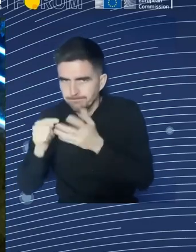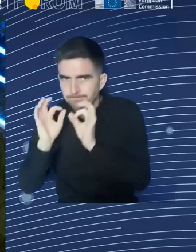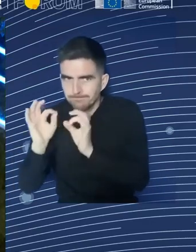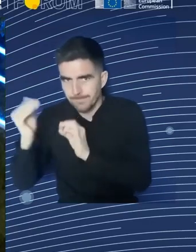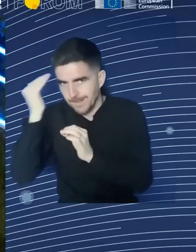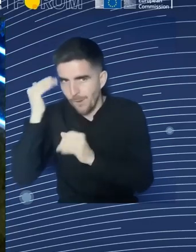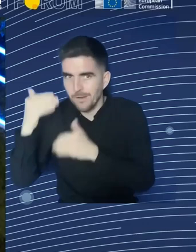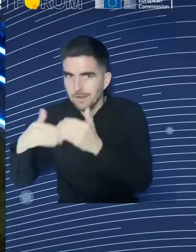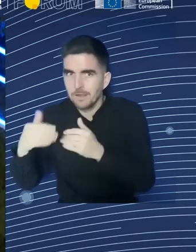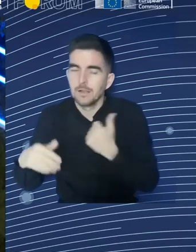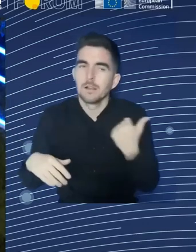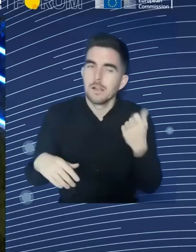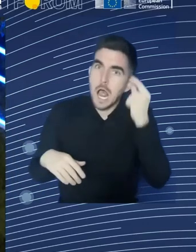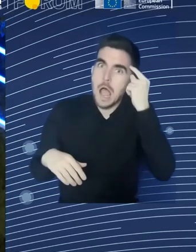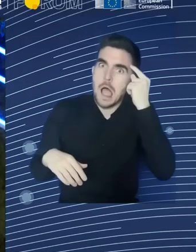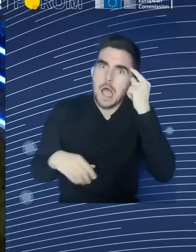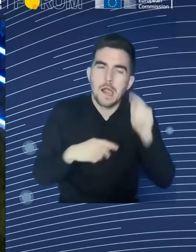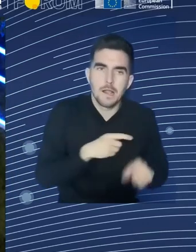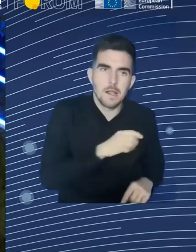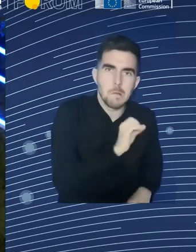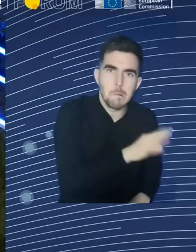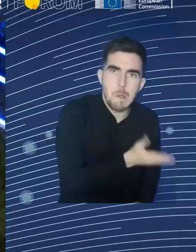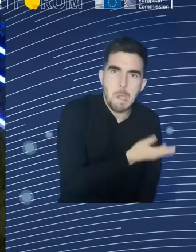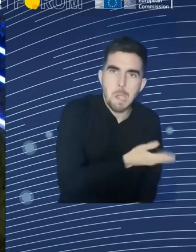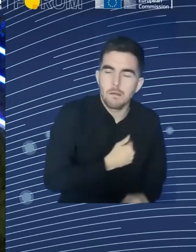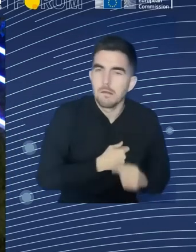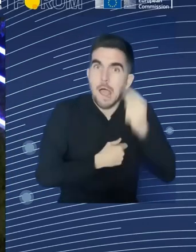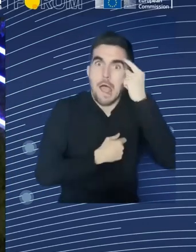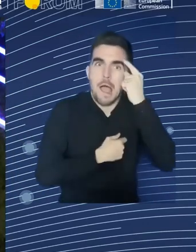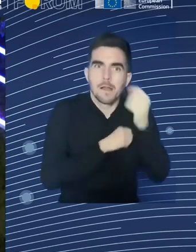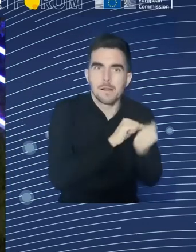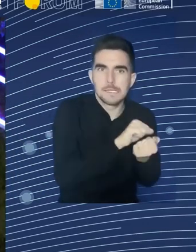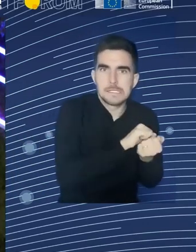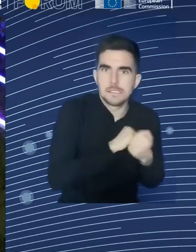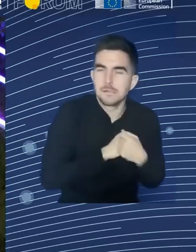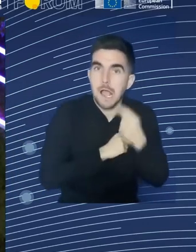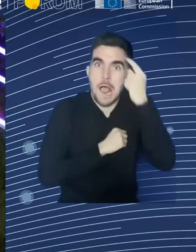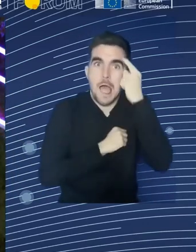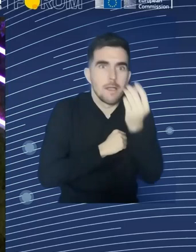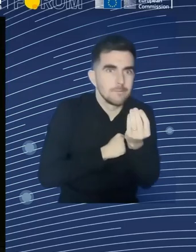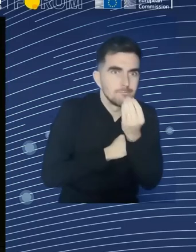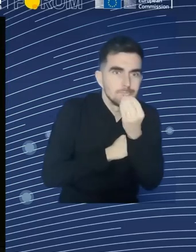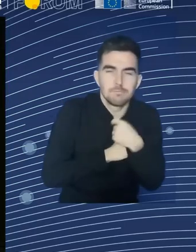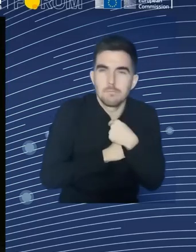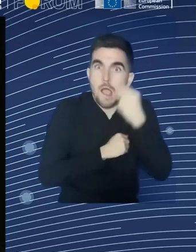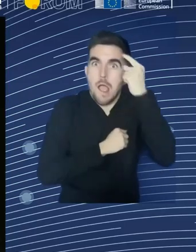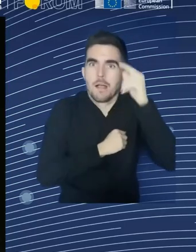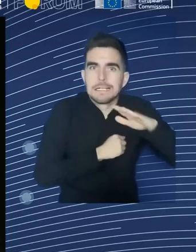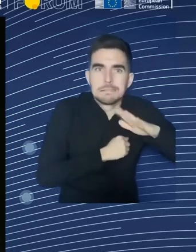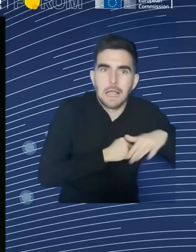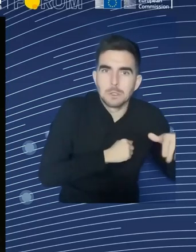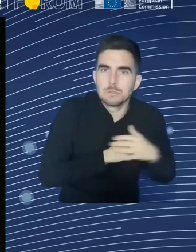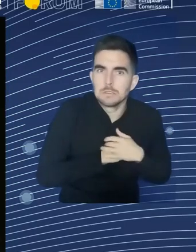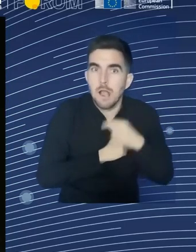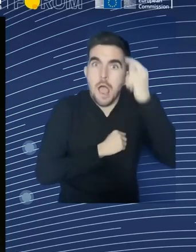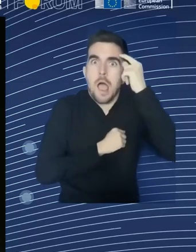school. There's a dog. So, you know, the work from home can be very interrupted. And the other thing